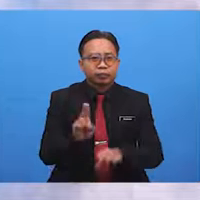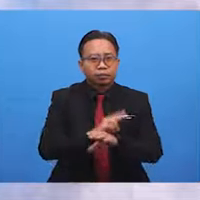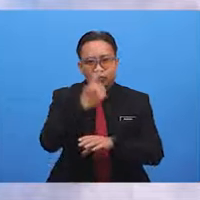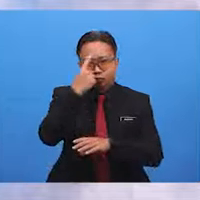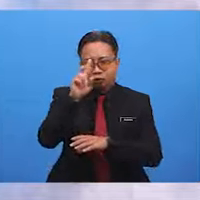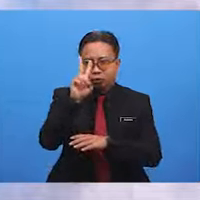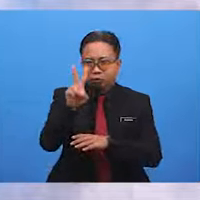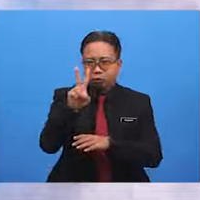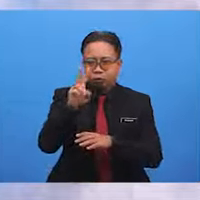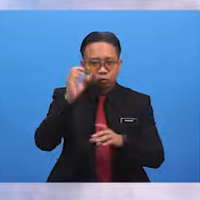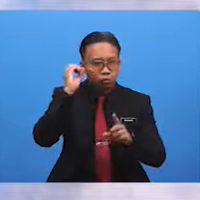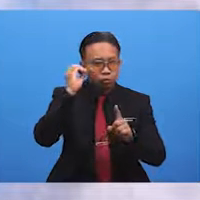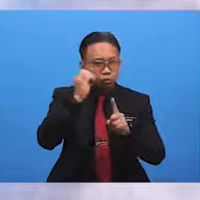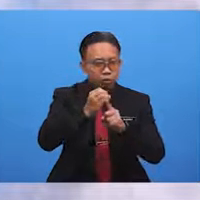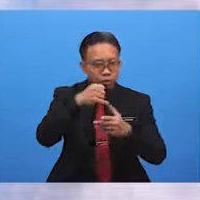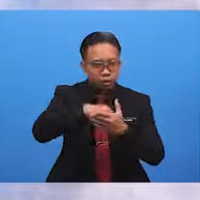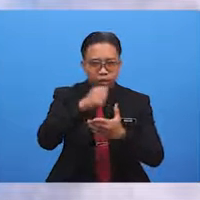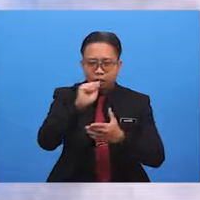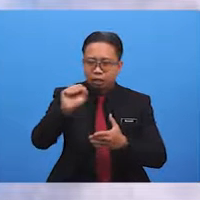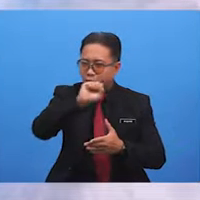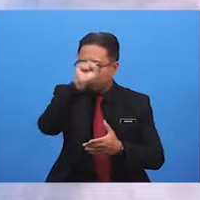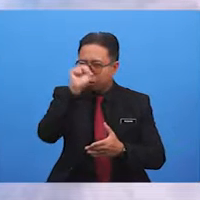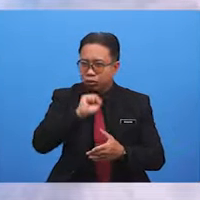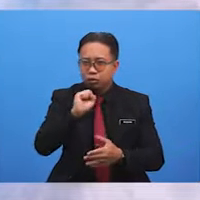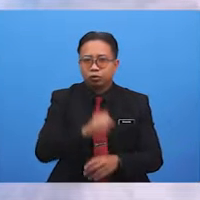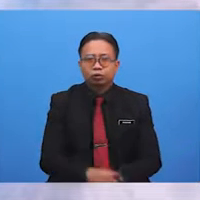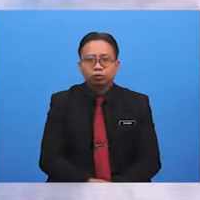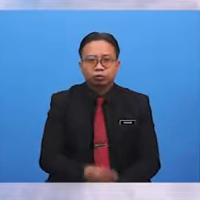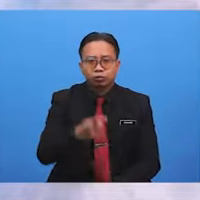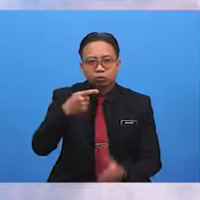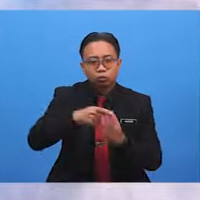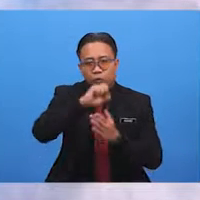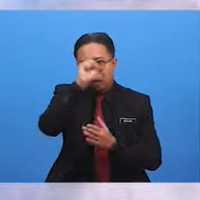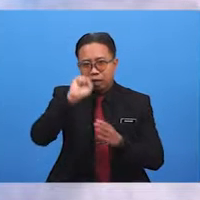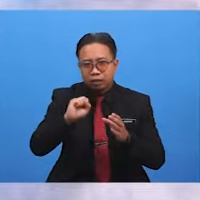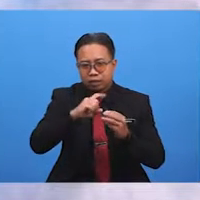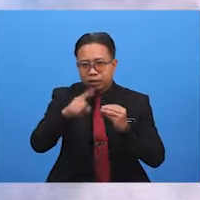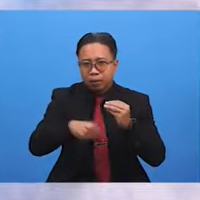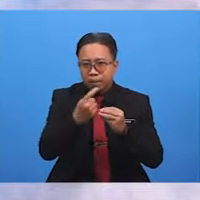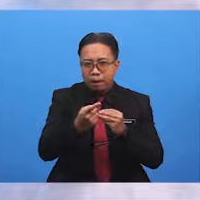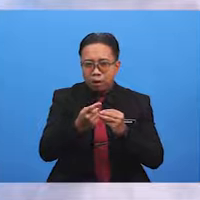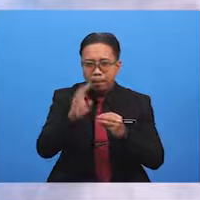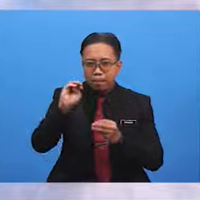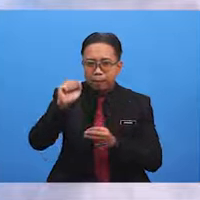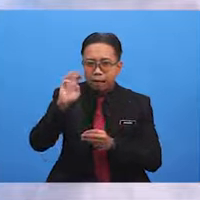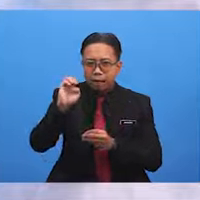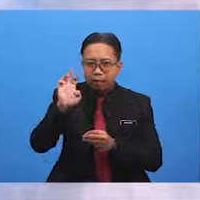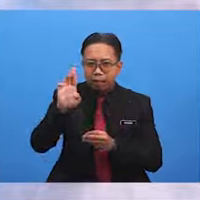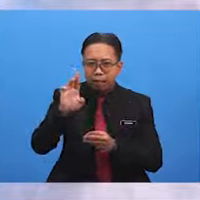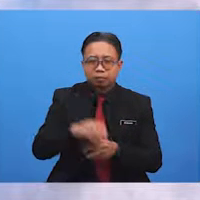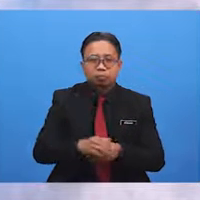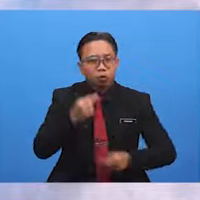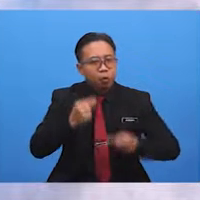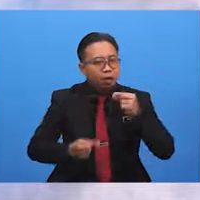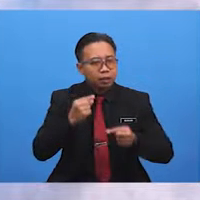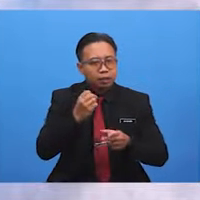two purposes in a question. To ask about manner and to ask about quality or condition.